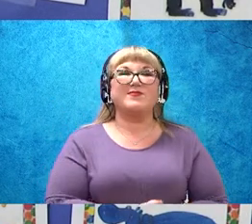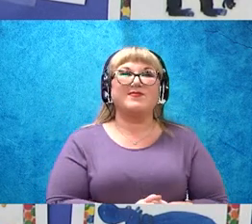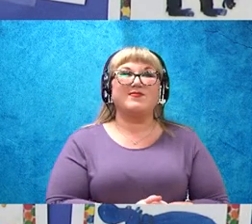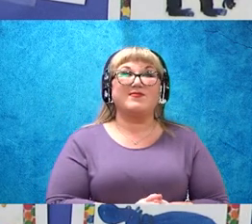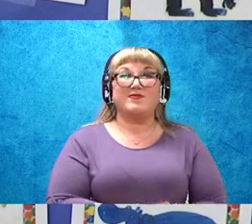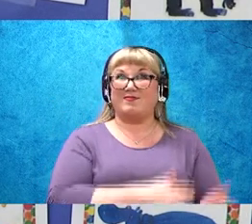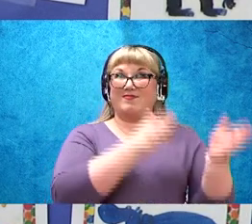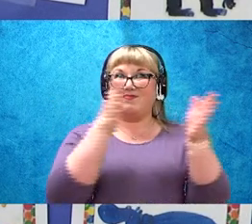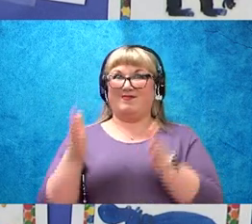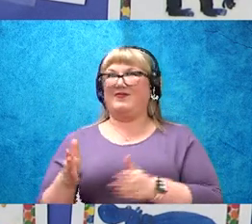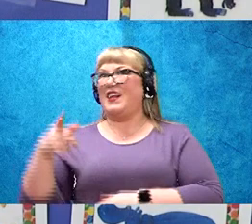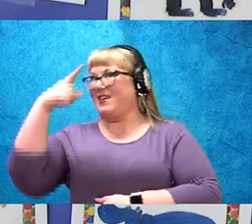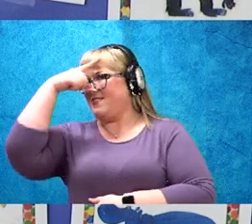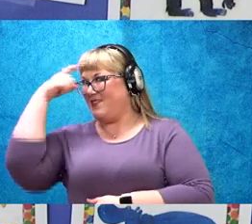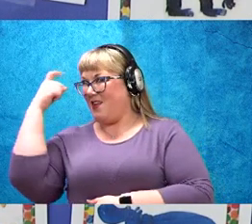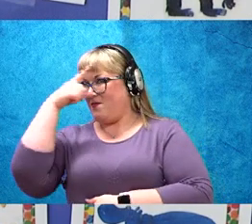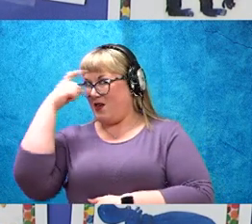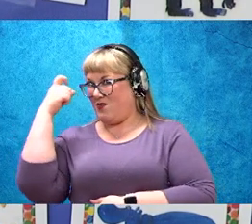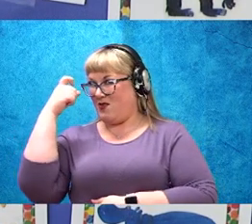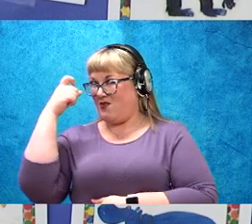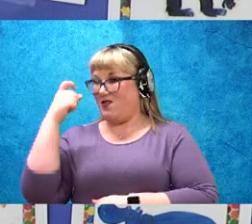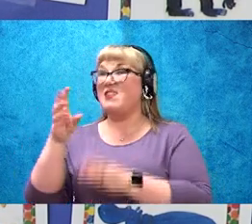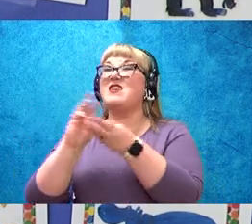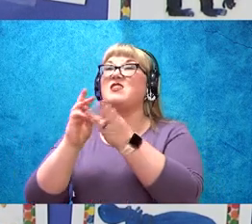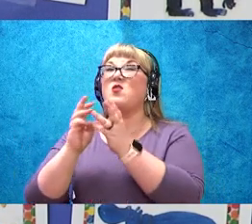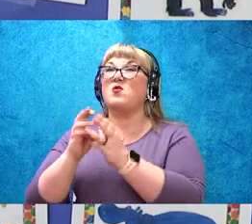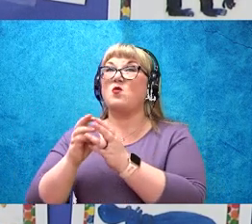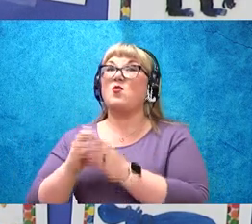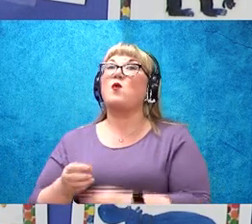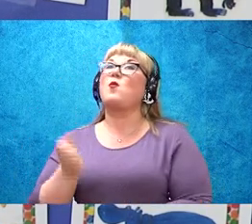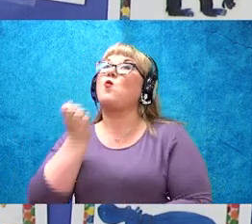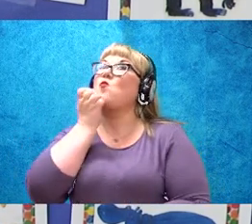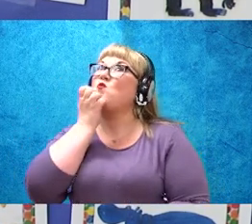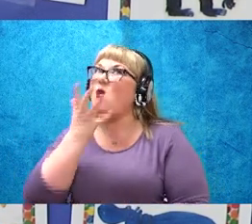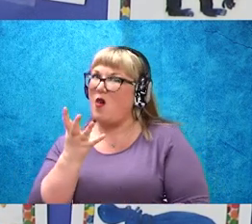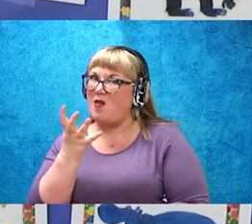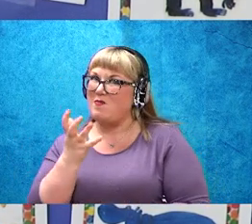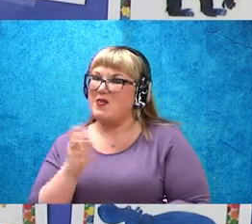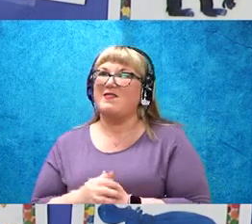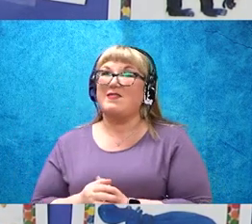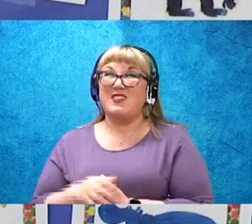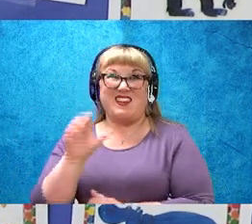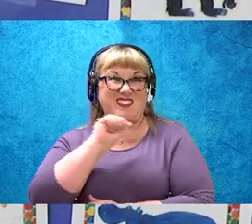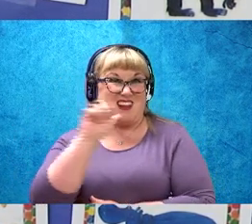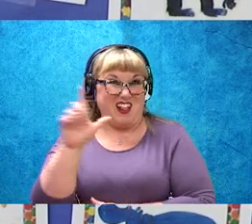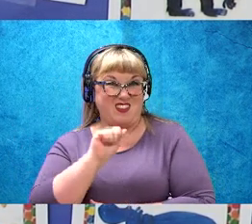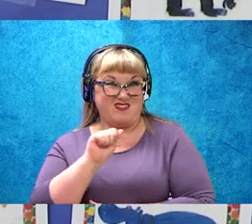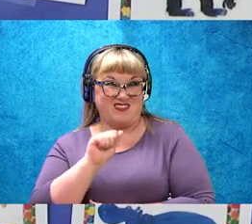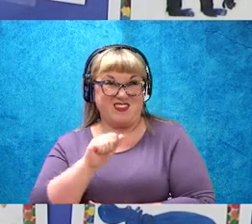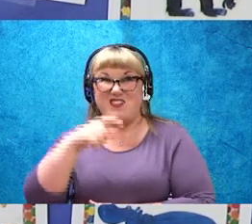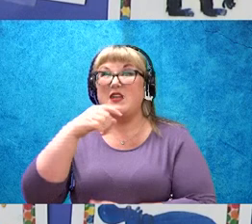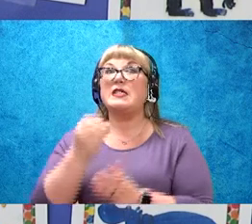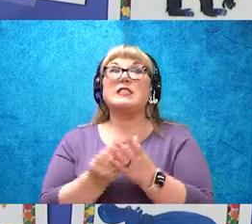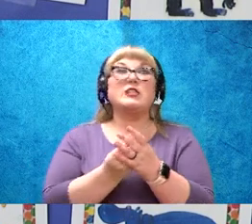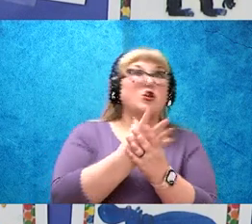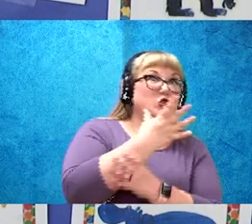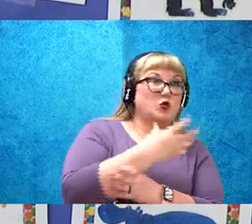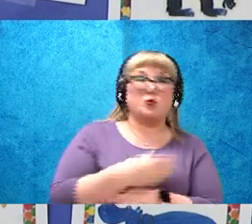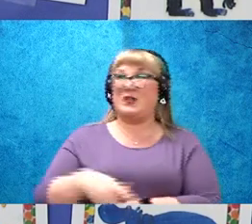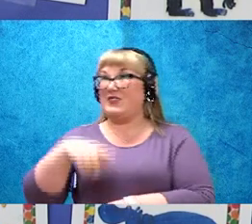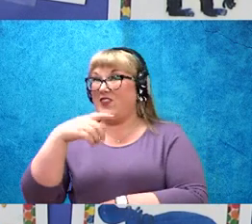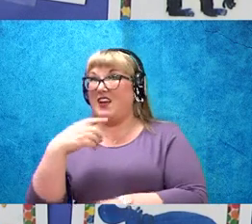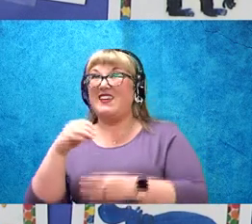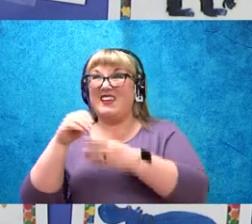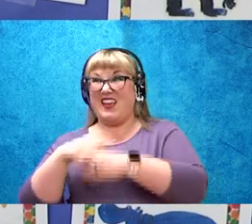In the summer, the weather is warm. In Alabama, in the spring and sometimes